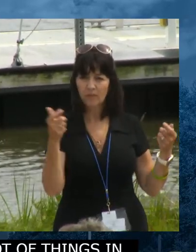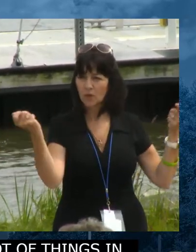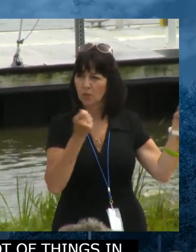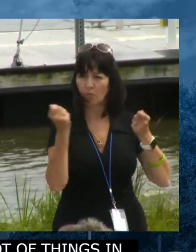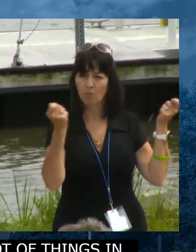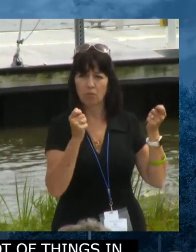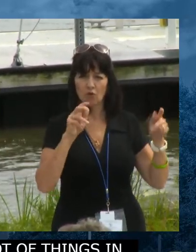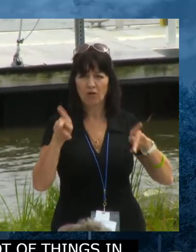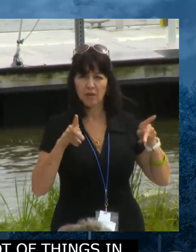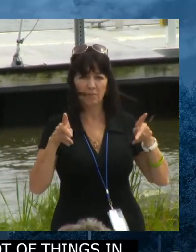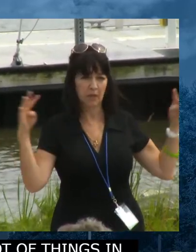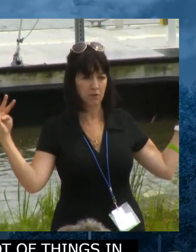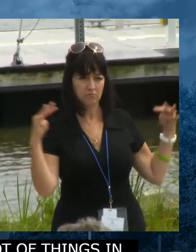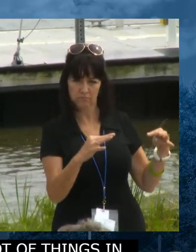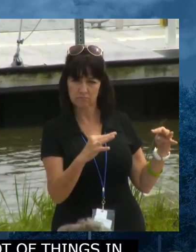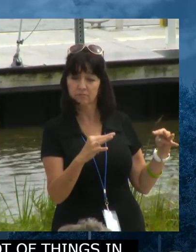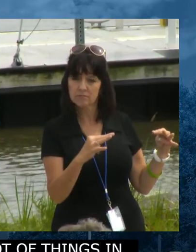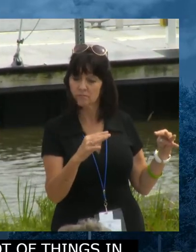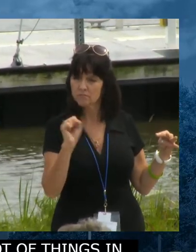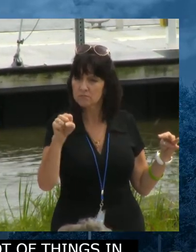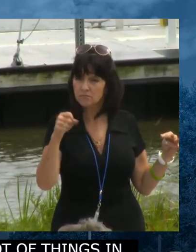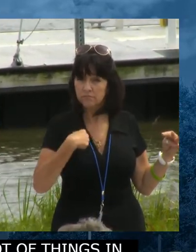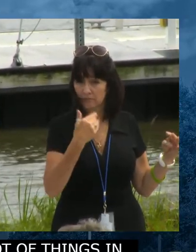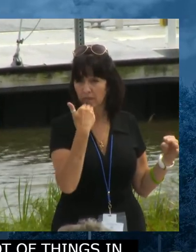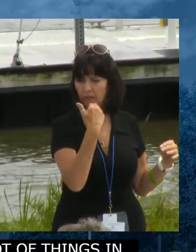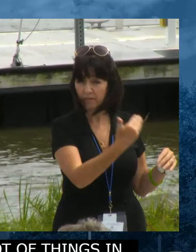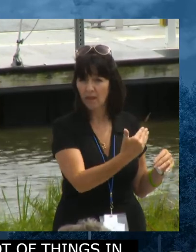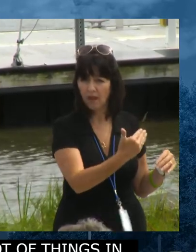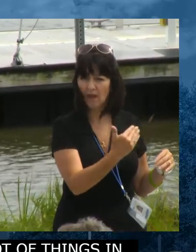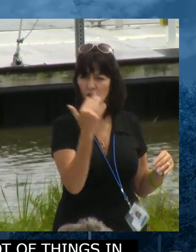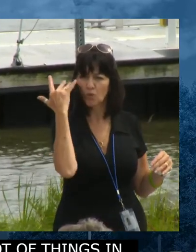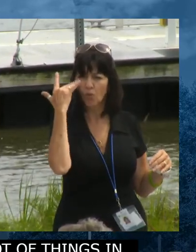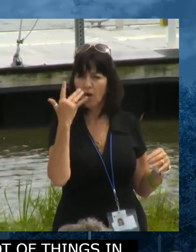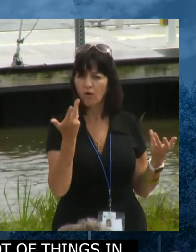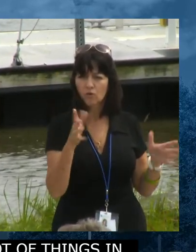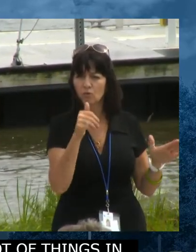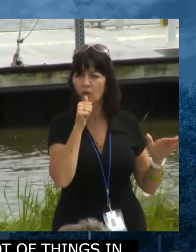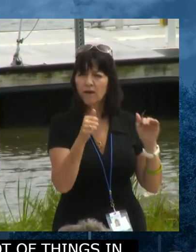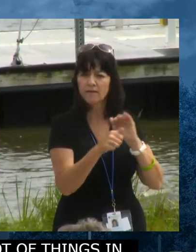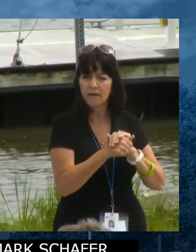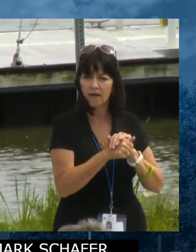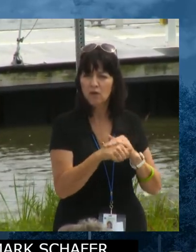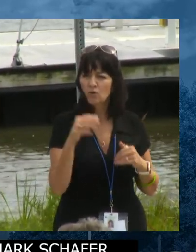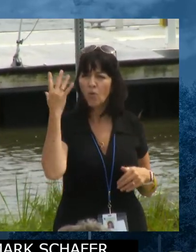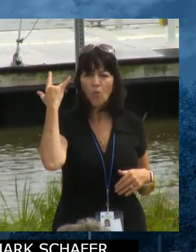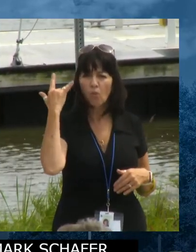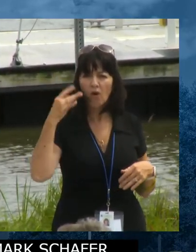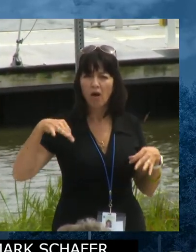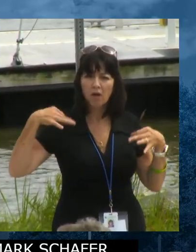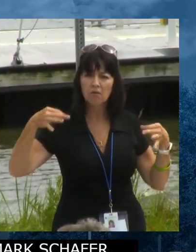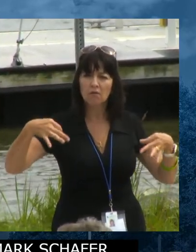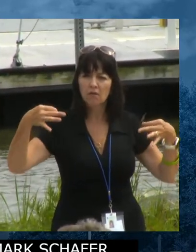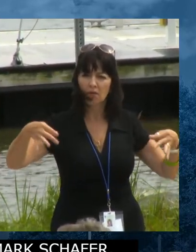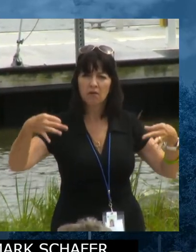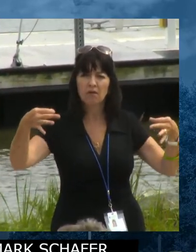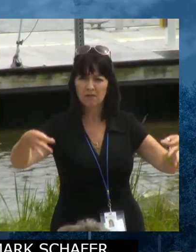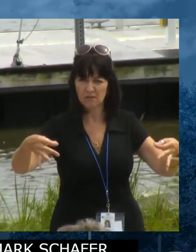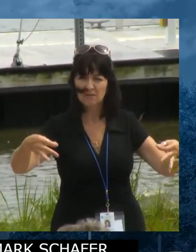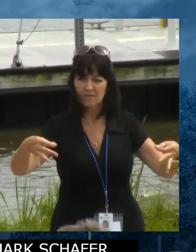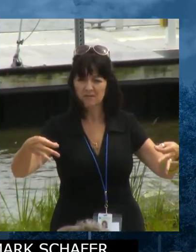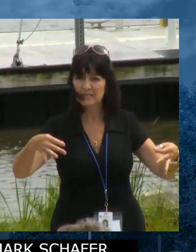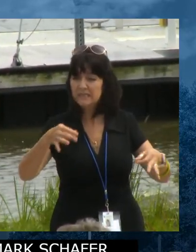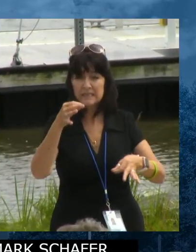And I thank him for that. And so with that, the question is, where's the holdup? And I'm going to tell you very simply, I'll throw him right under the bus.